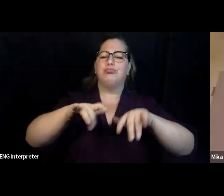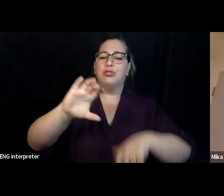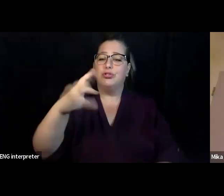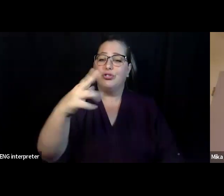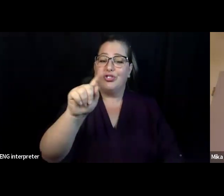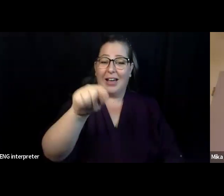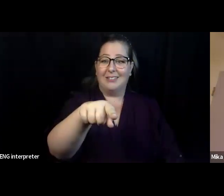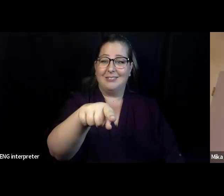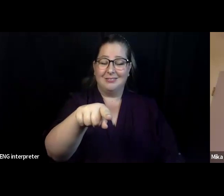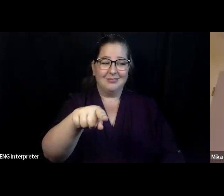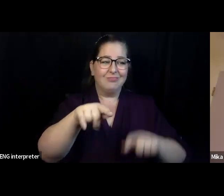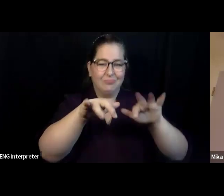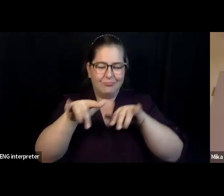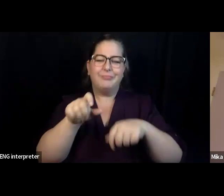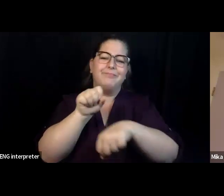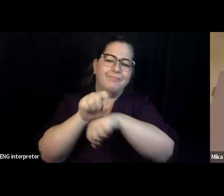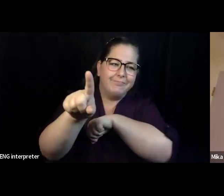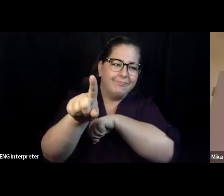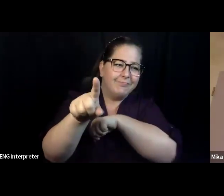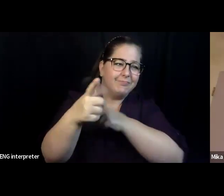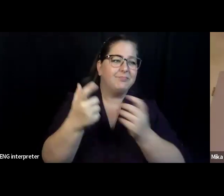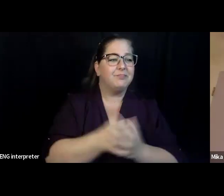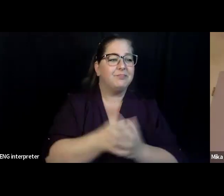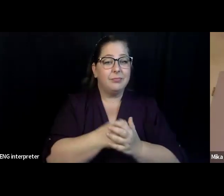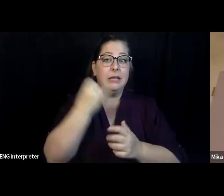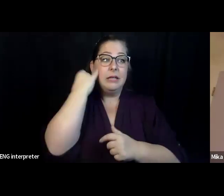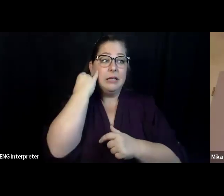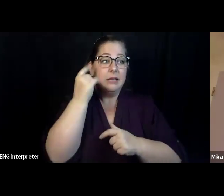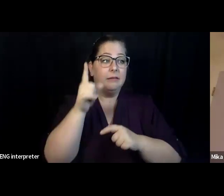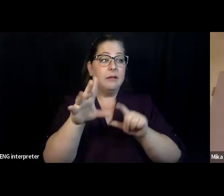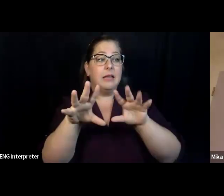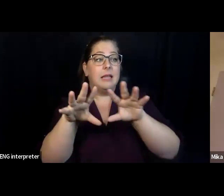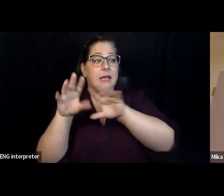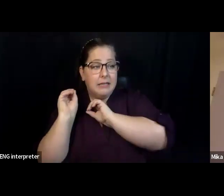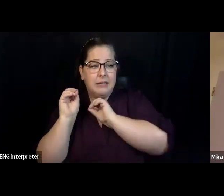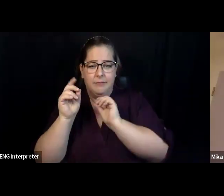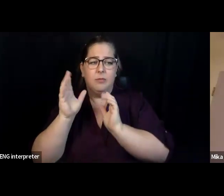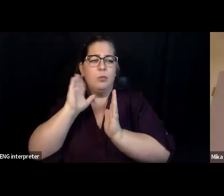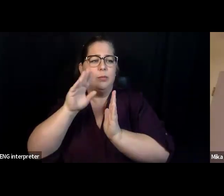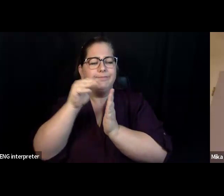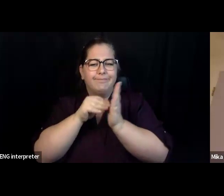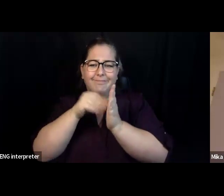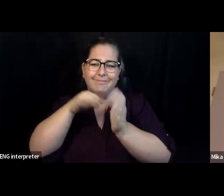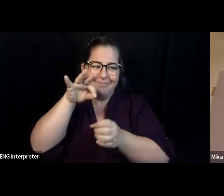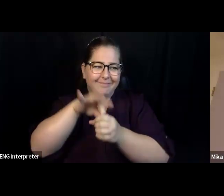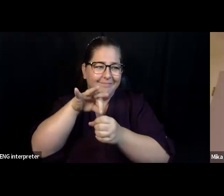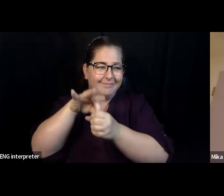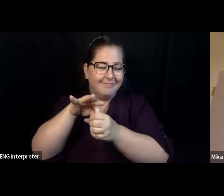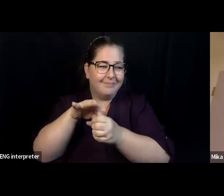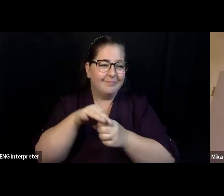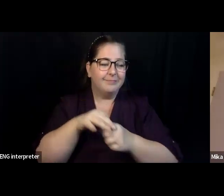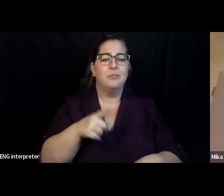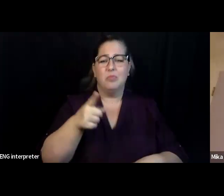go fill out your ballot. Feel free to put your questions in the chat at any time.